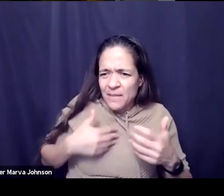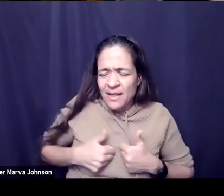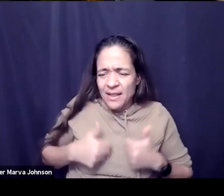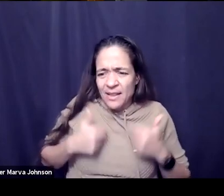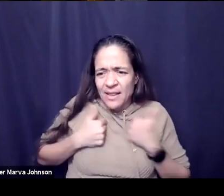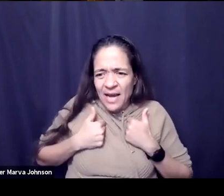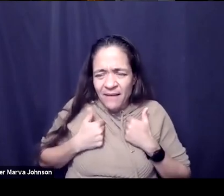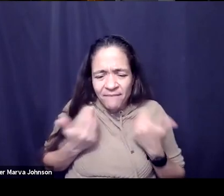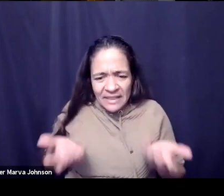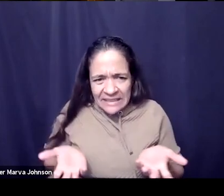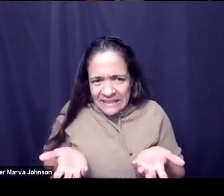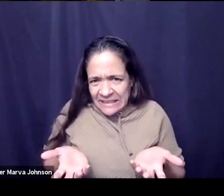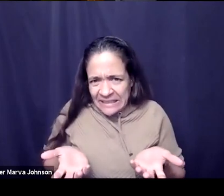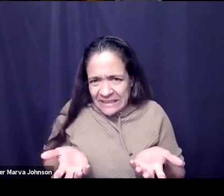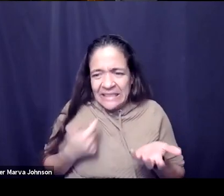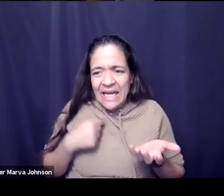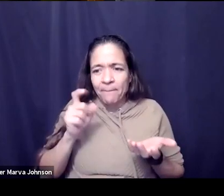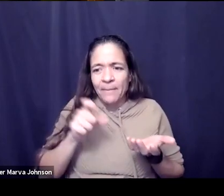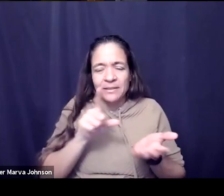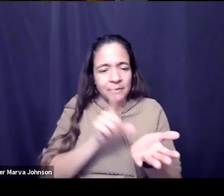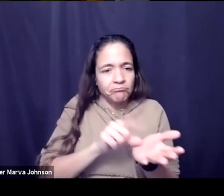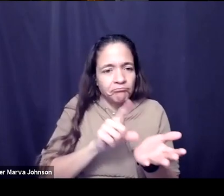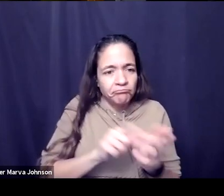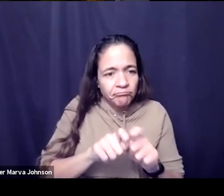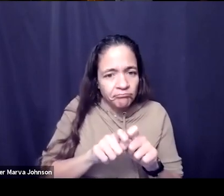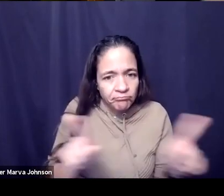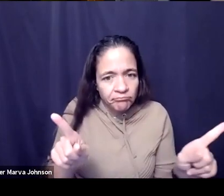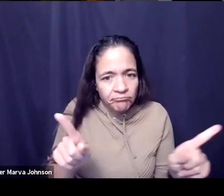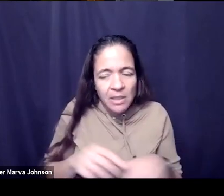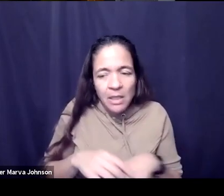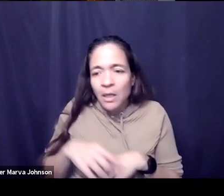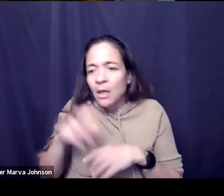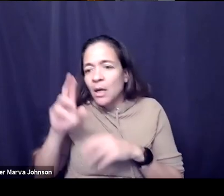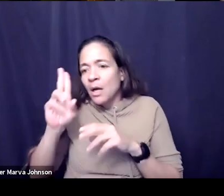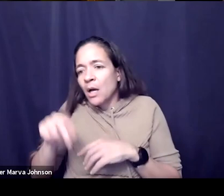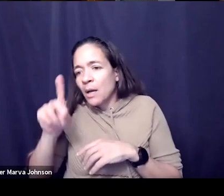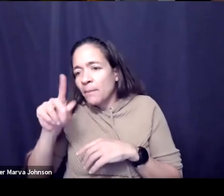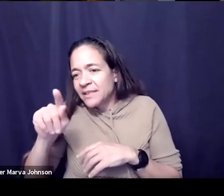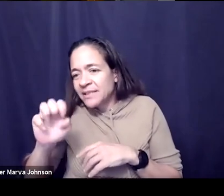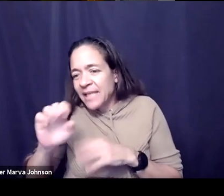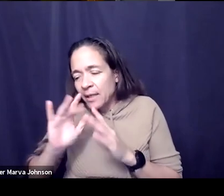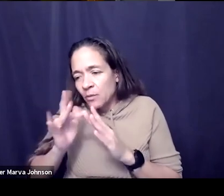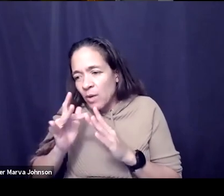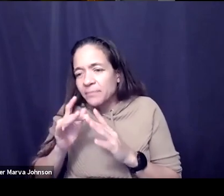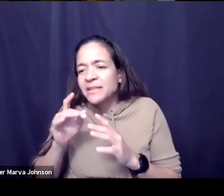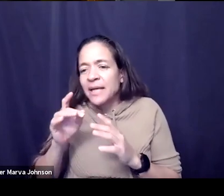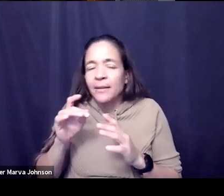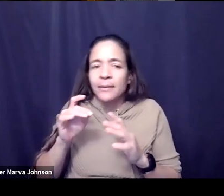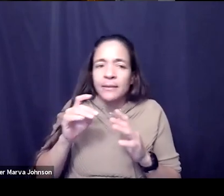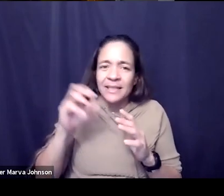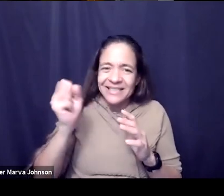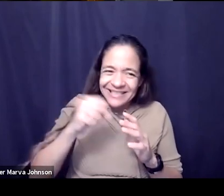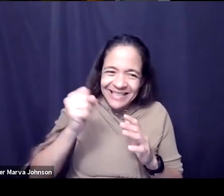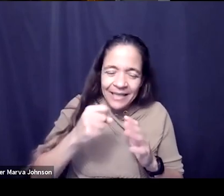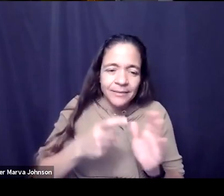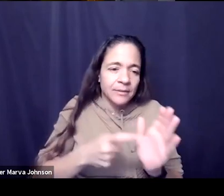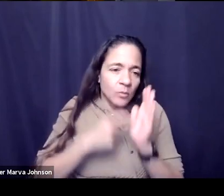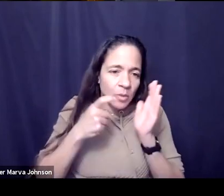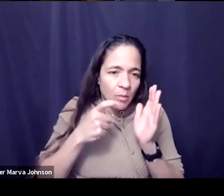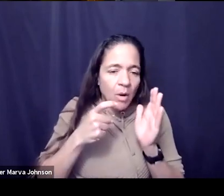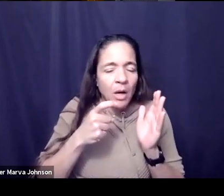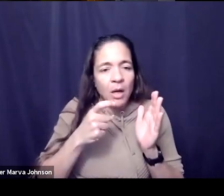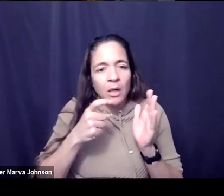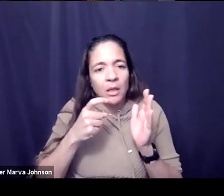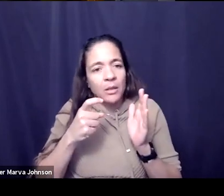release out or i gotta update the website i have these tasks that have to be performed which are necessary and important and advance the mission and purpose of our